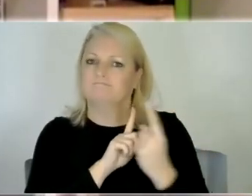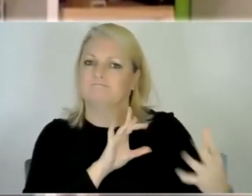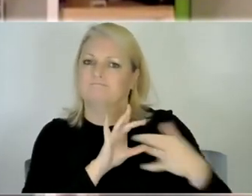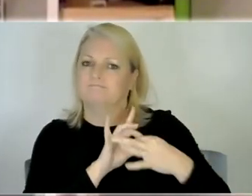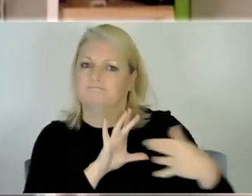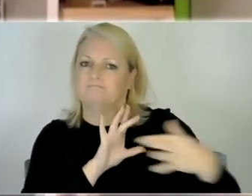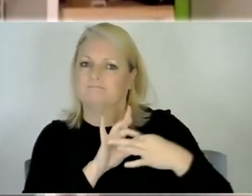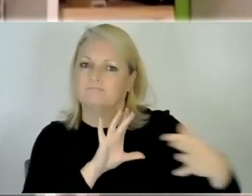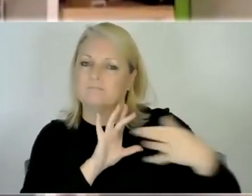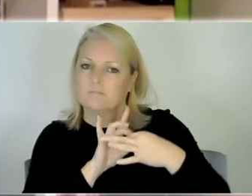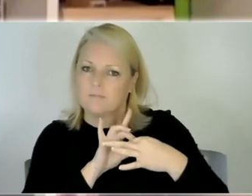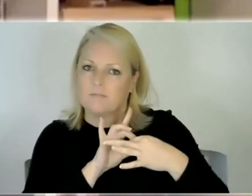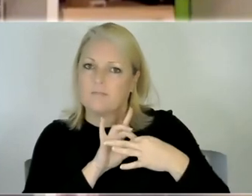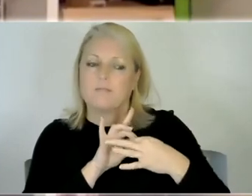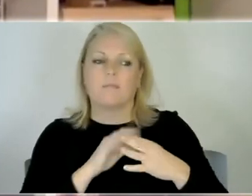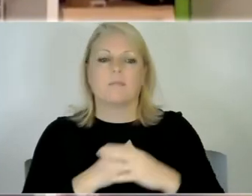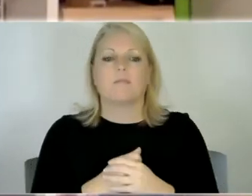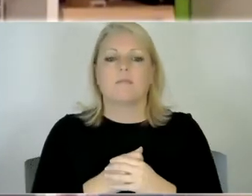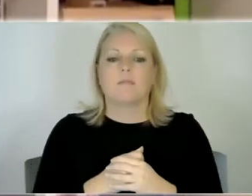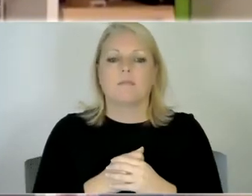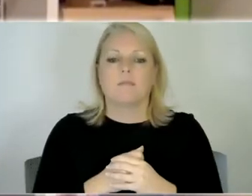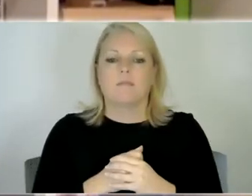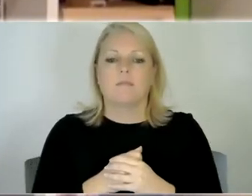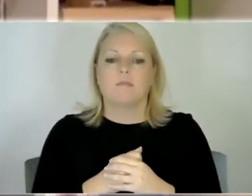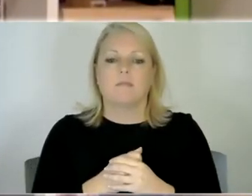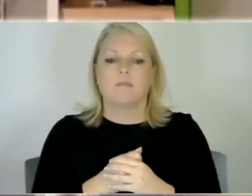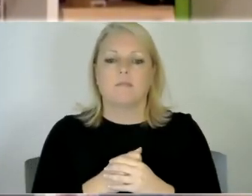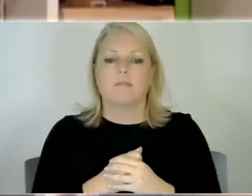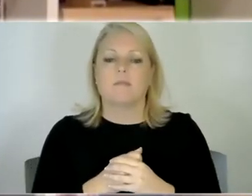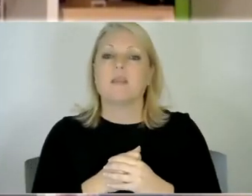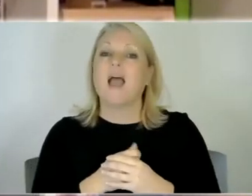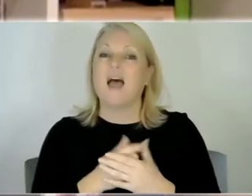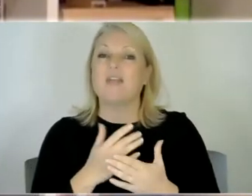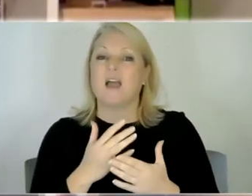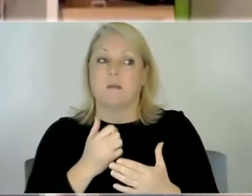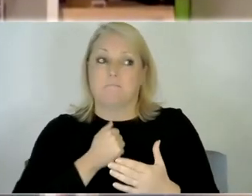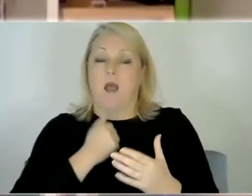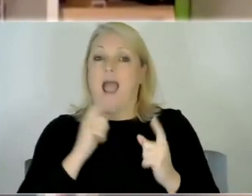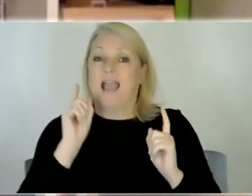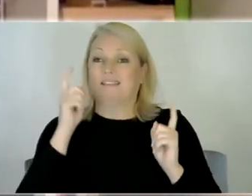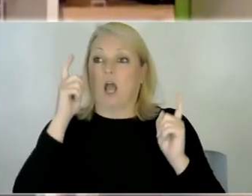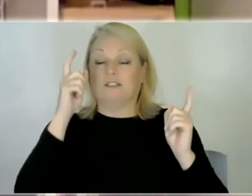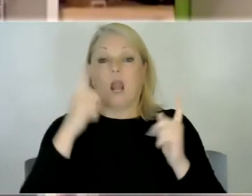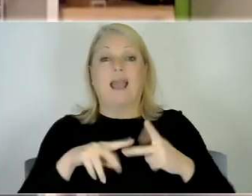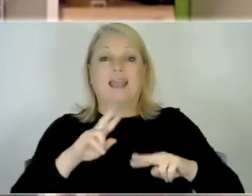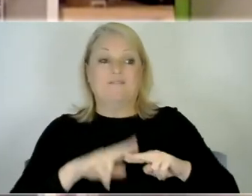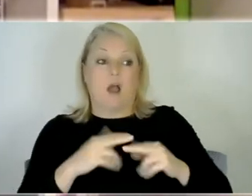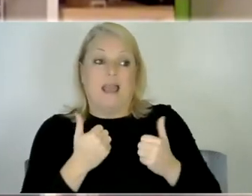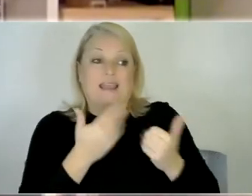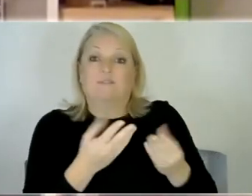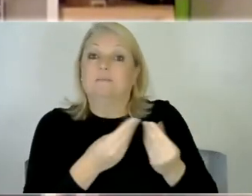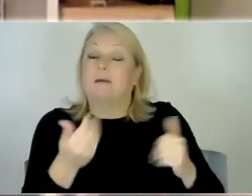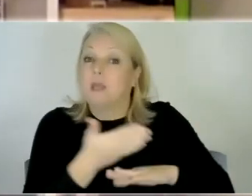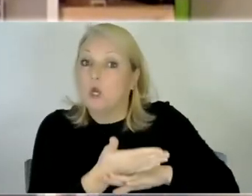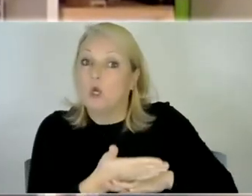time then not being so uh sort of anxious if i was to introduce something else you know like